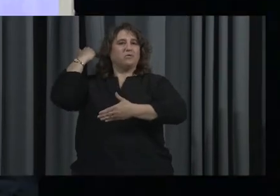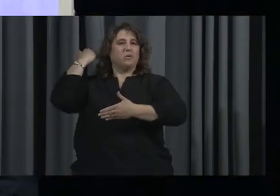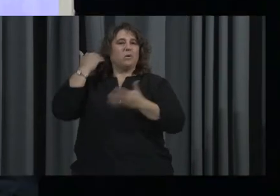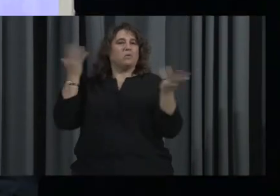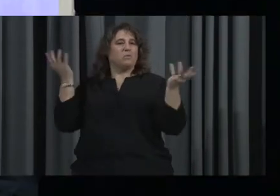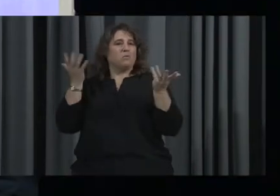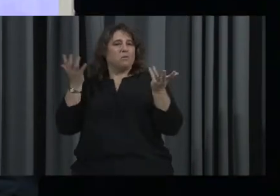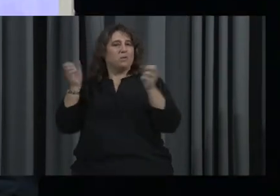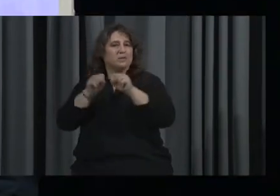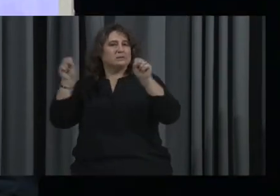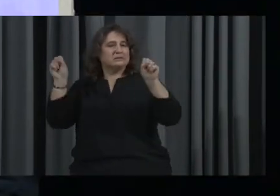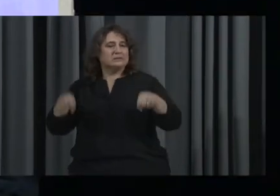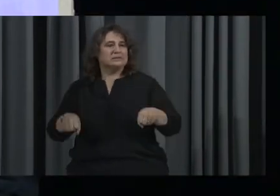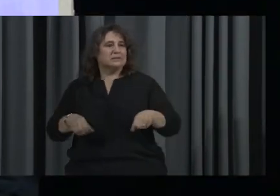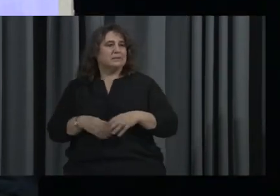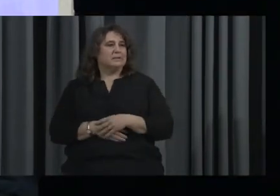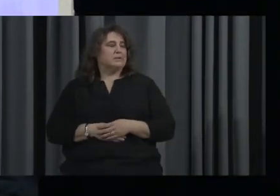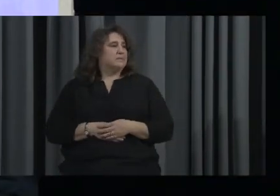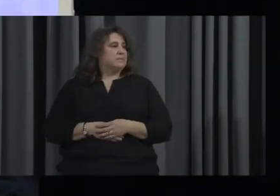Yes. What do you all think that one?